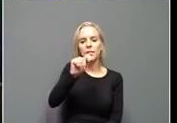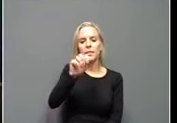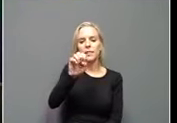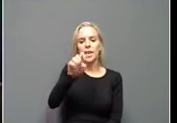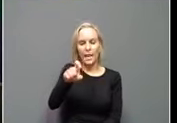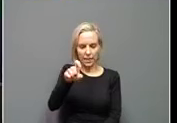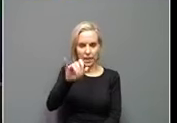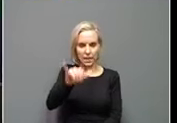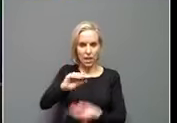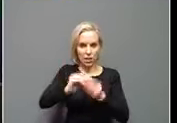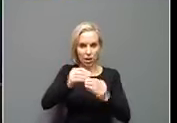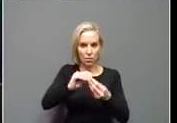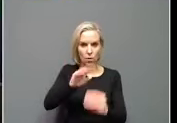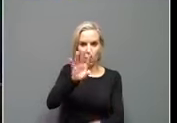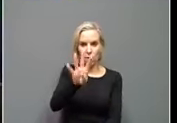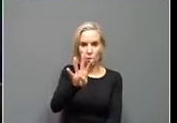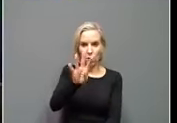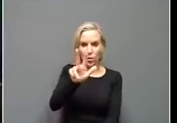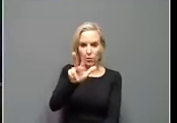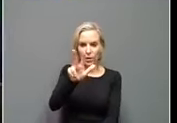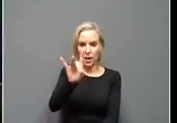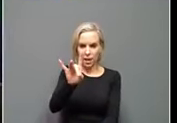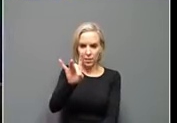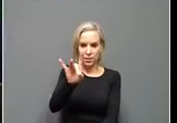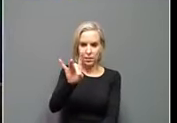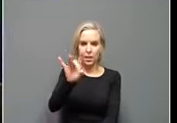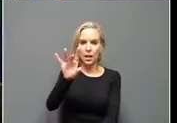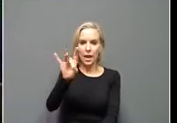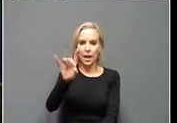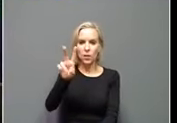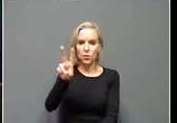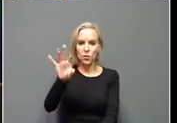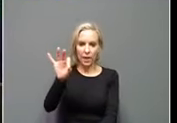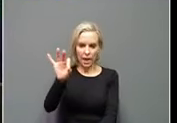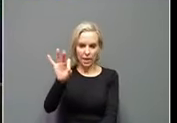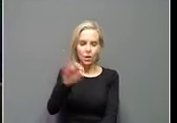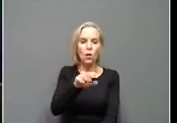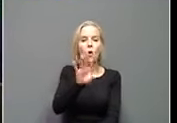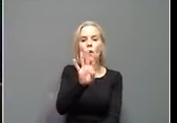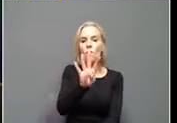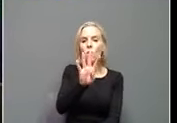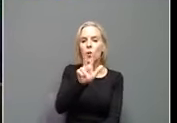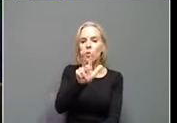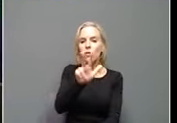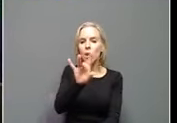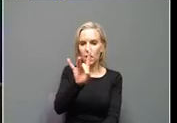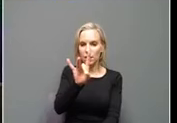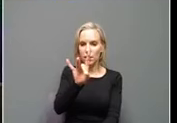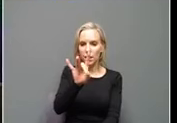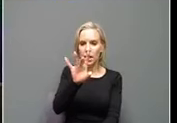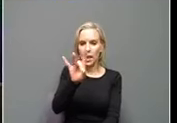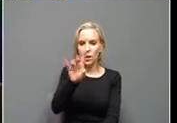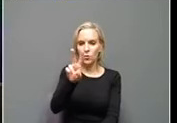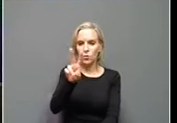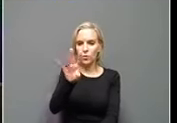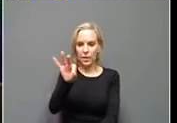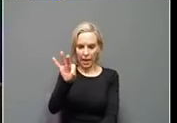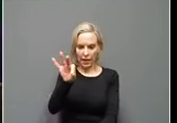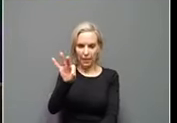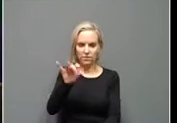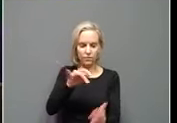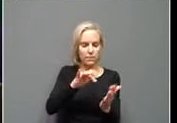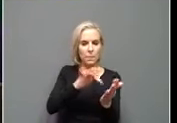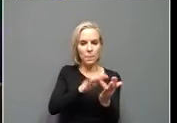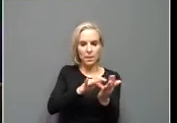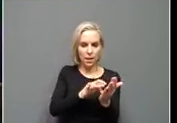for that is 438-829. So, that's 438-829. So, if you put in your